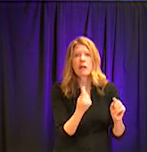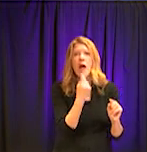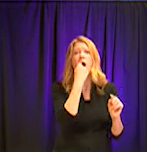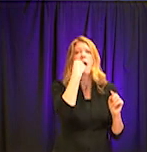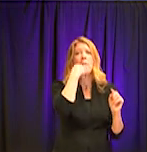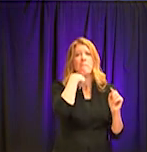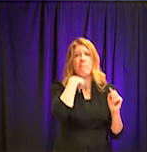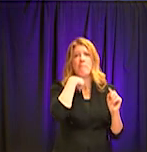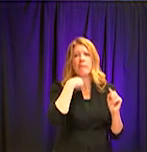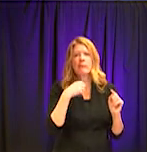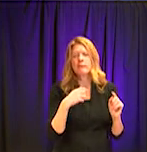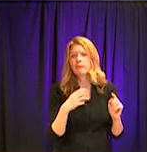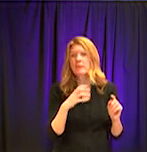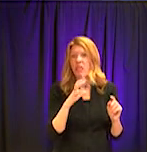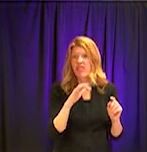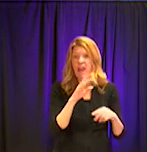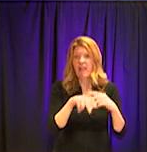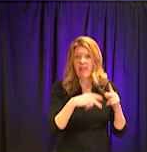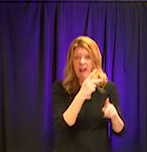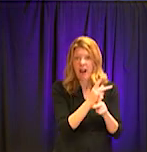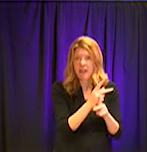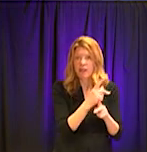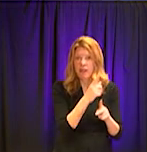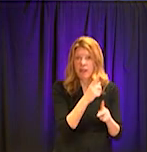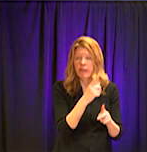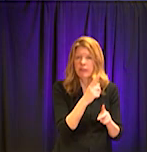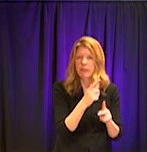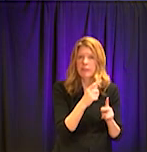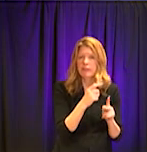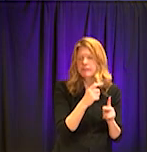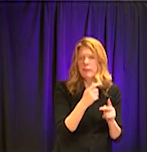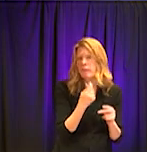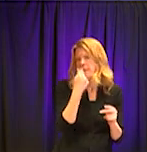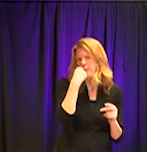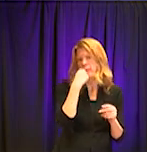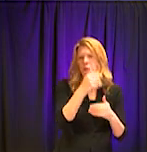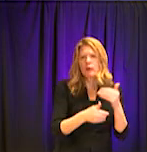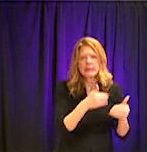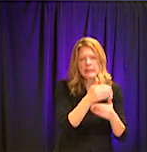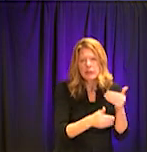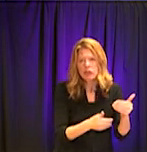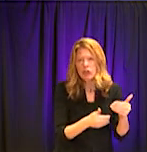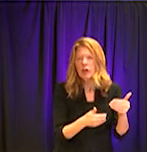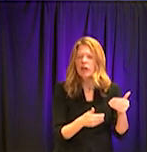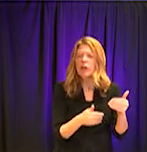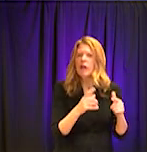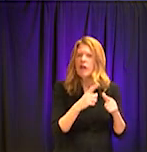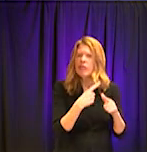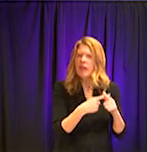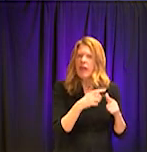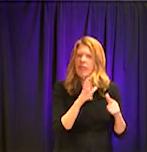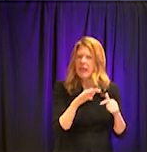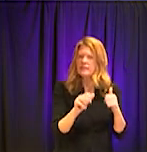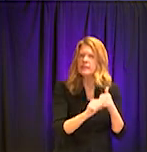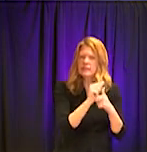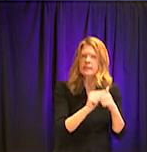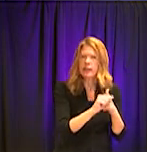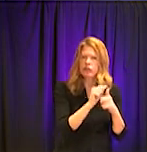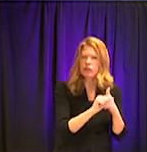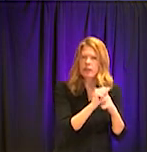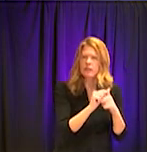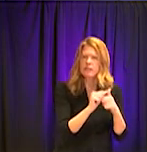That is an aerosol producing procedure. Other types of ways to support somebody's ventilation, people that can't breathe on their